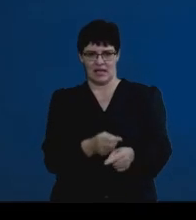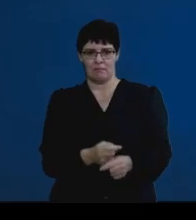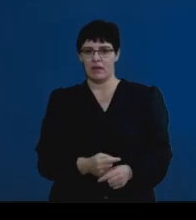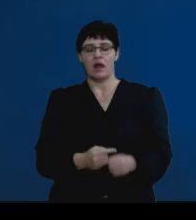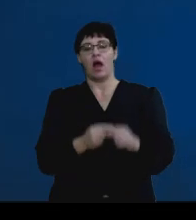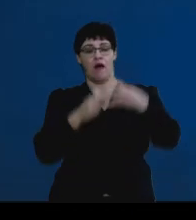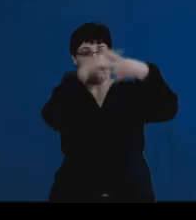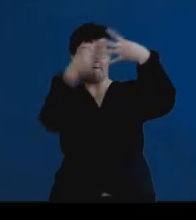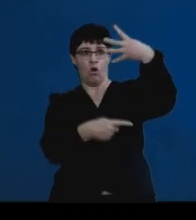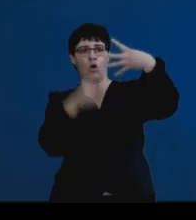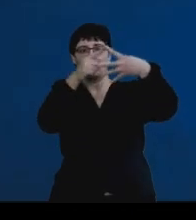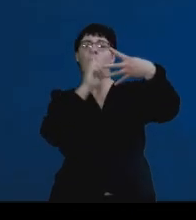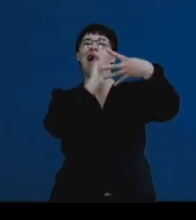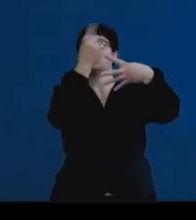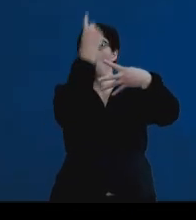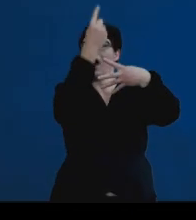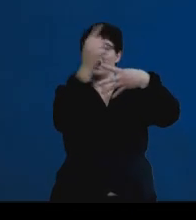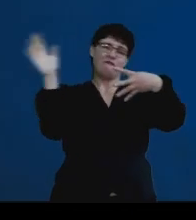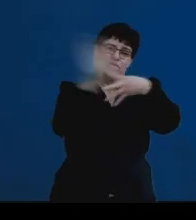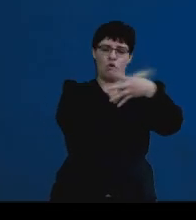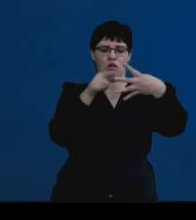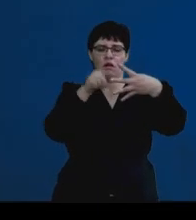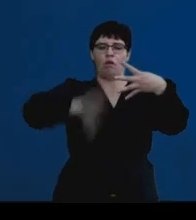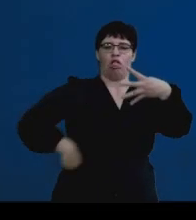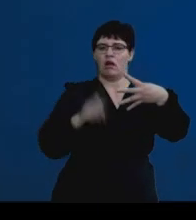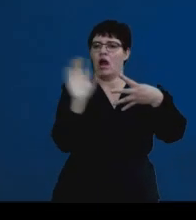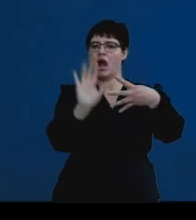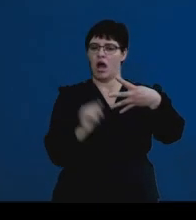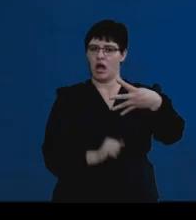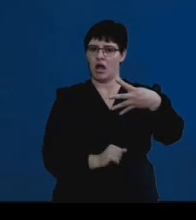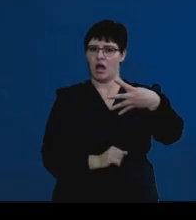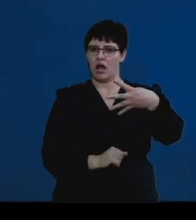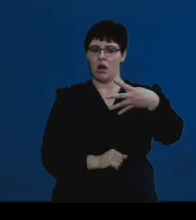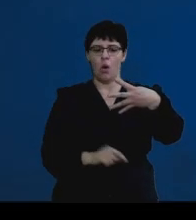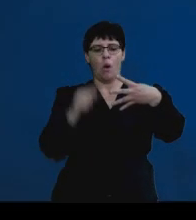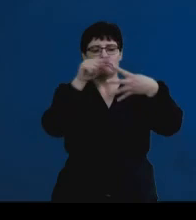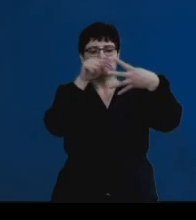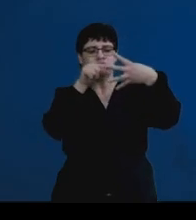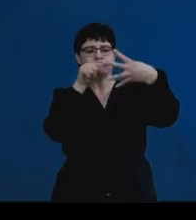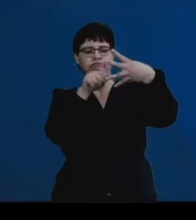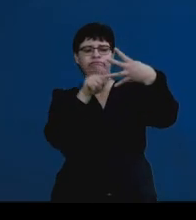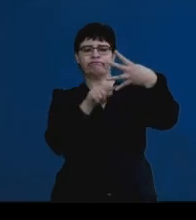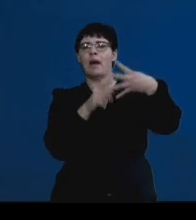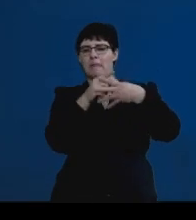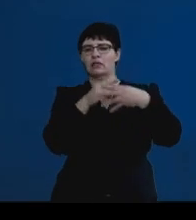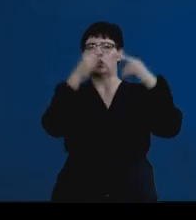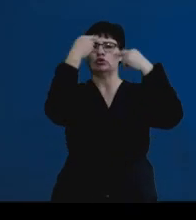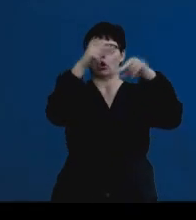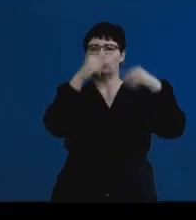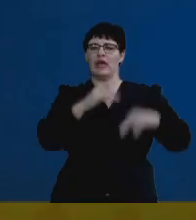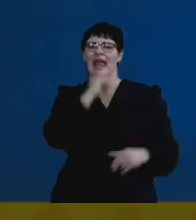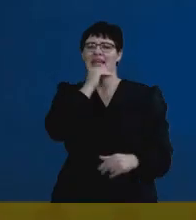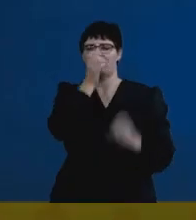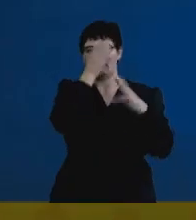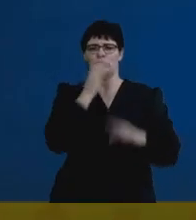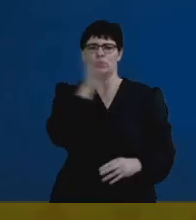aspect of the essay in detail, or by answering both aspects but not in sufficient detail. And we